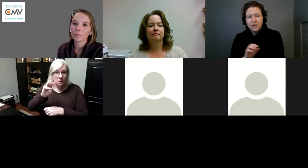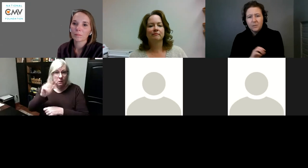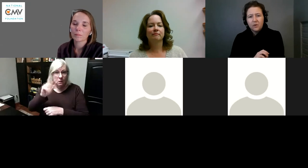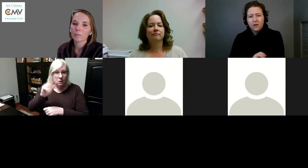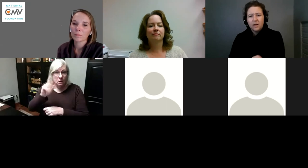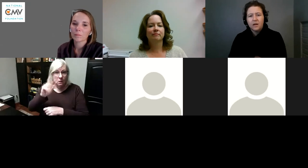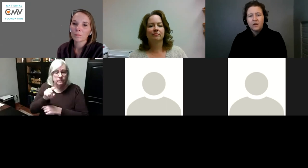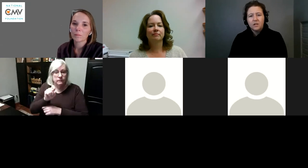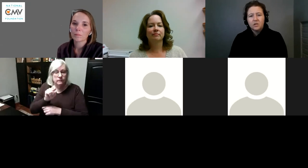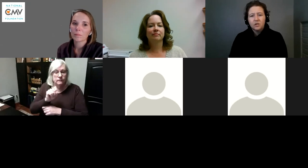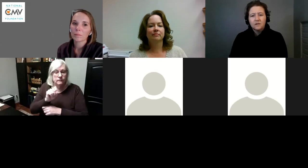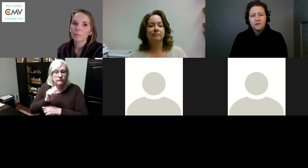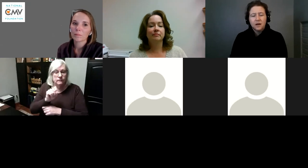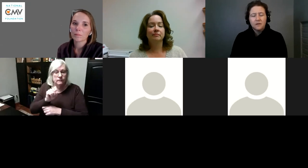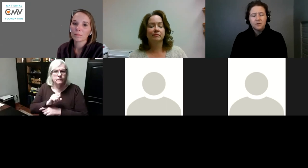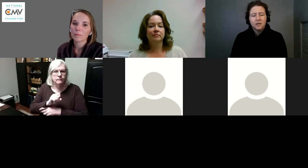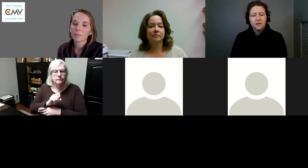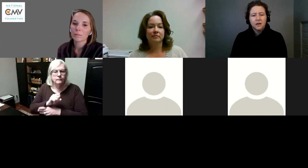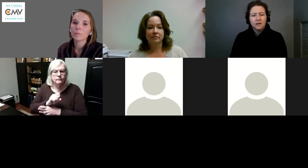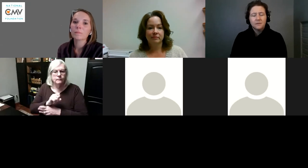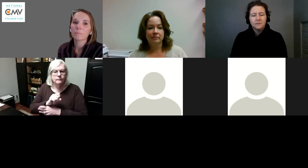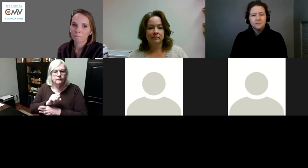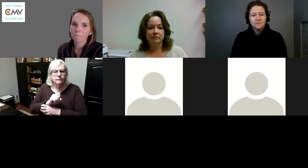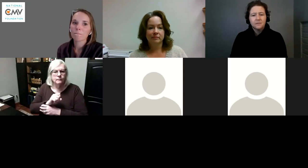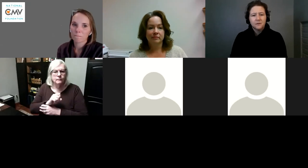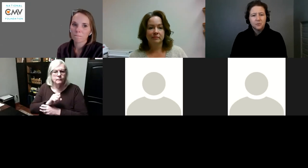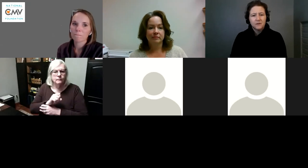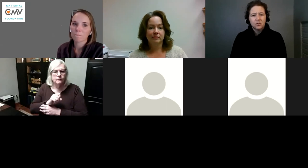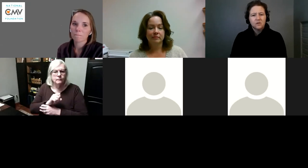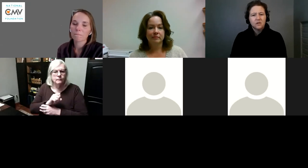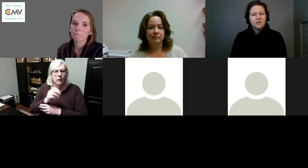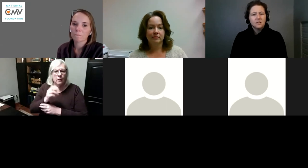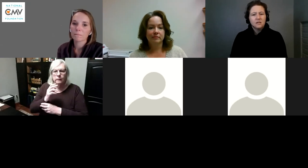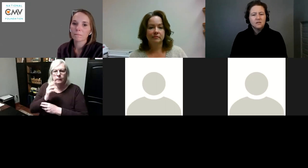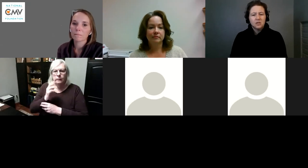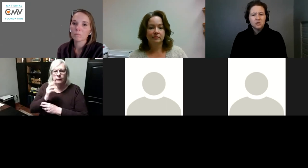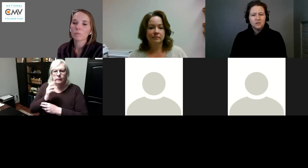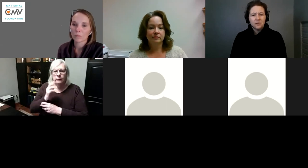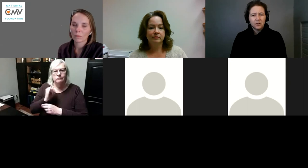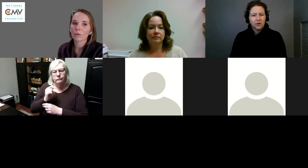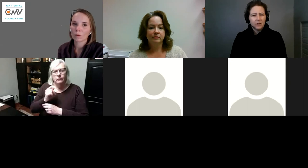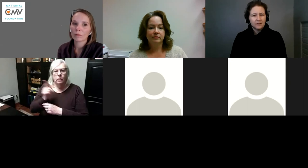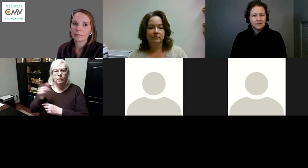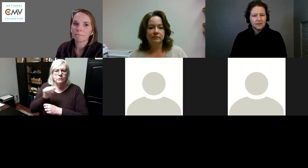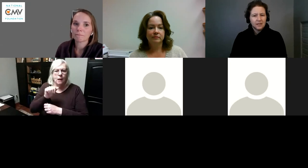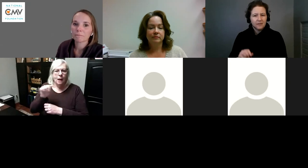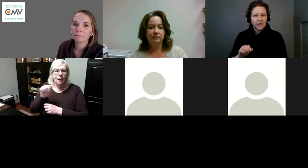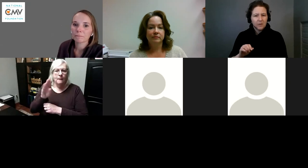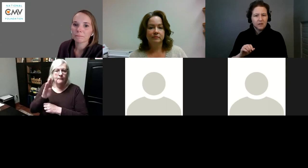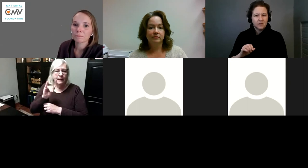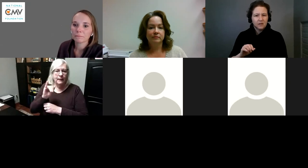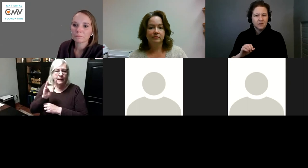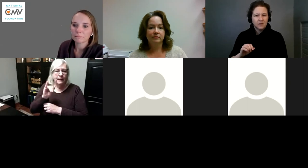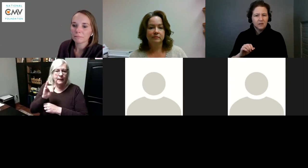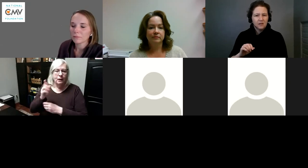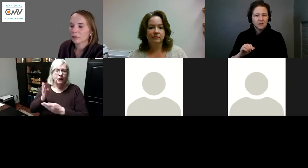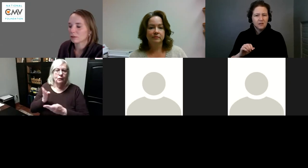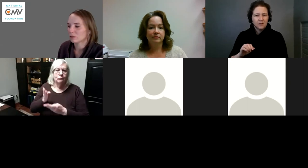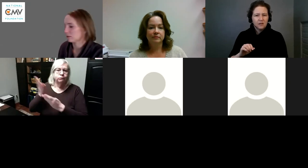You're talking about insurance covering different procedures. Does insurance cover hearing aids in the state of Iowa?